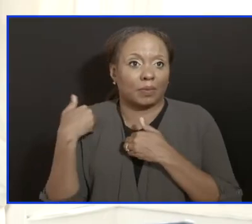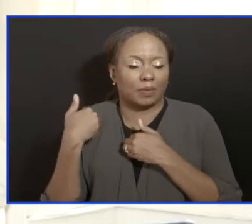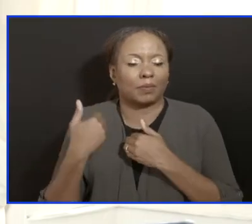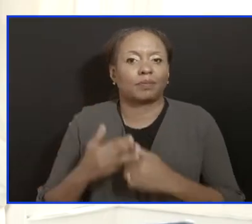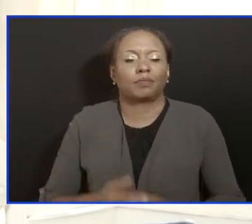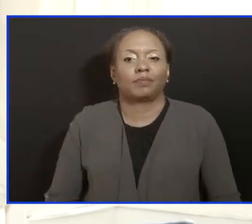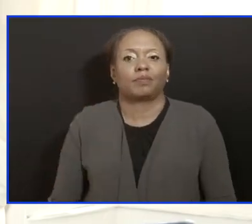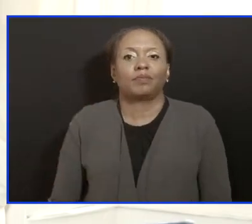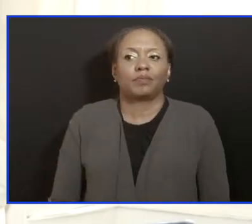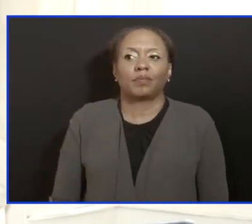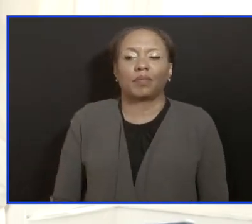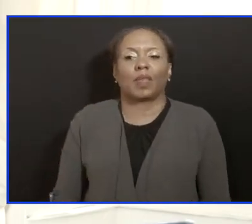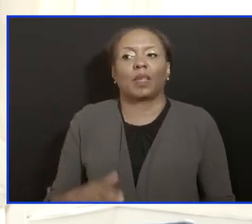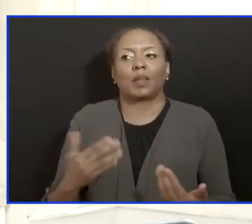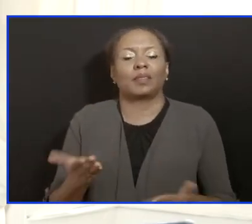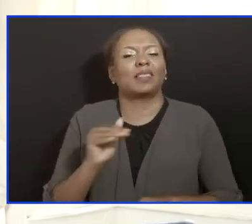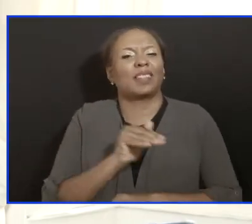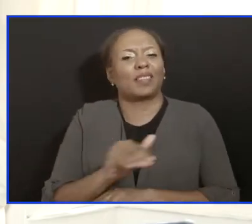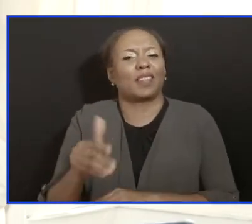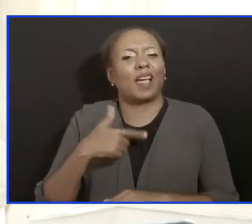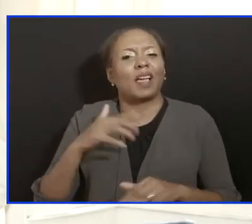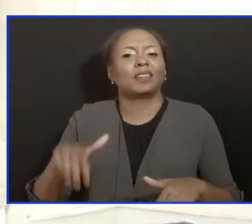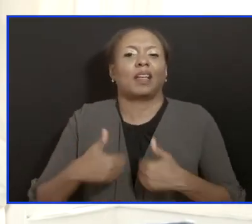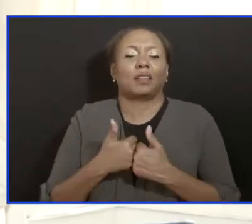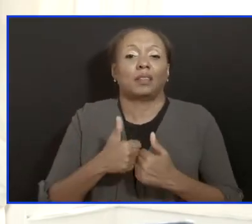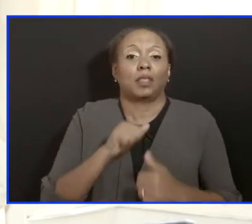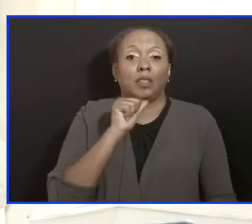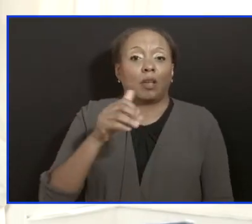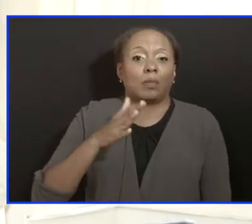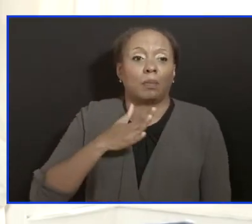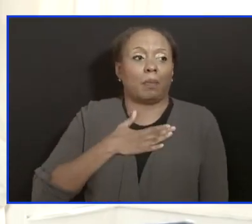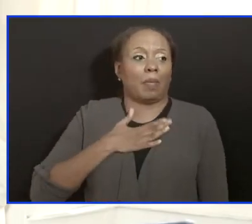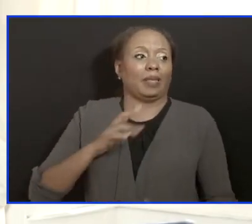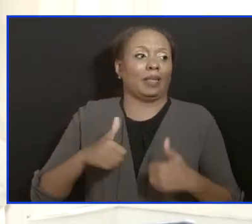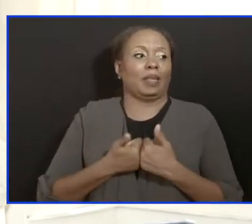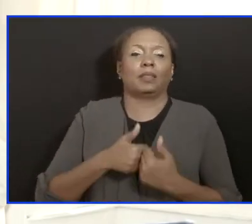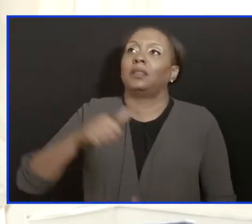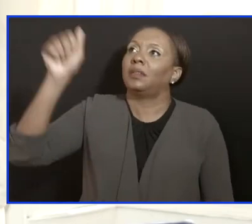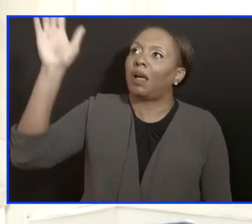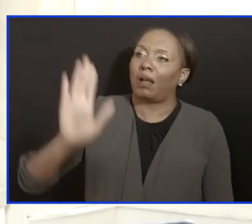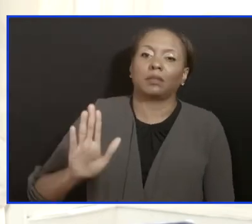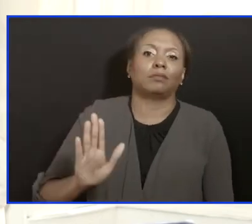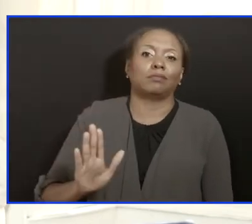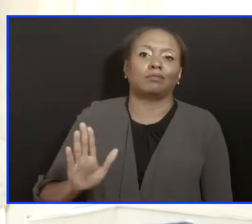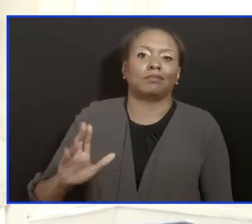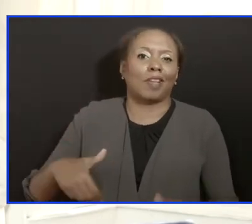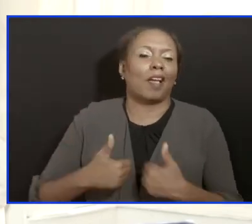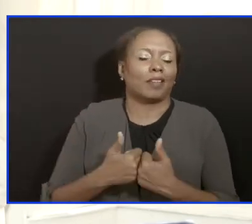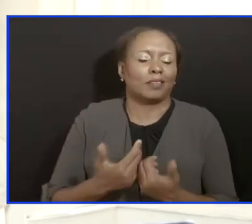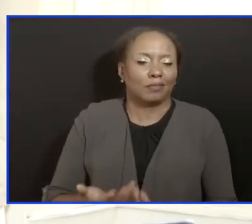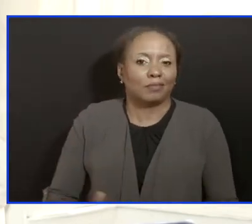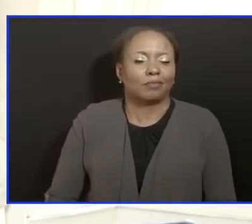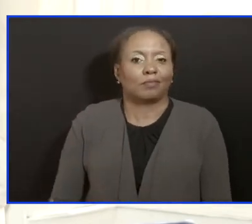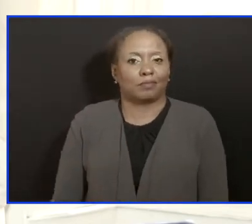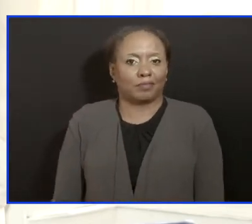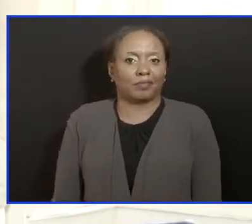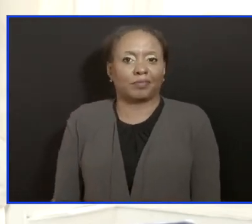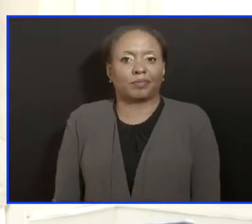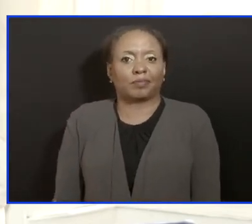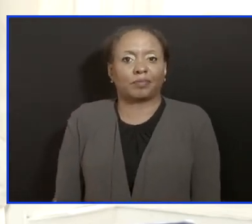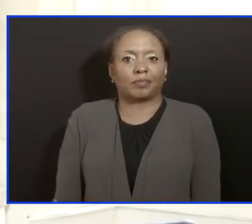challenge this evening. Not planned, but from above. I'm to give you a challenge. Right? I'm going to give the country a challenge that you get this country